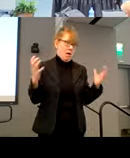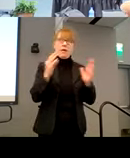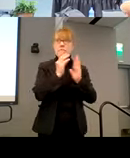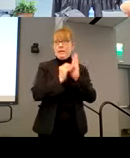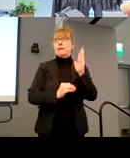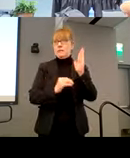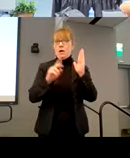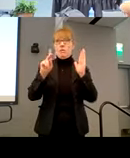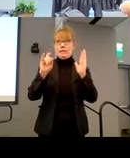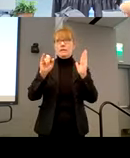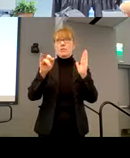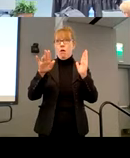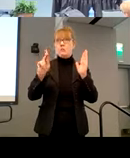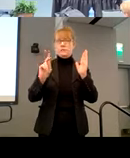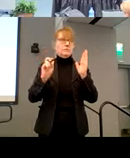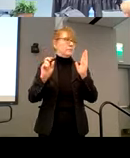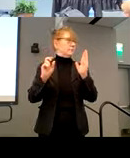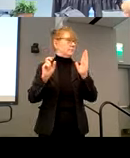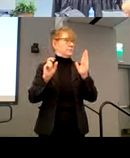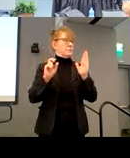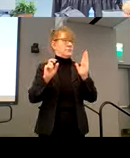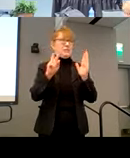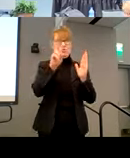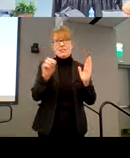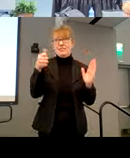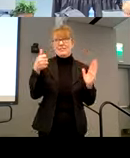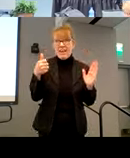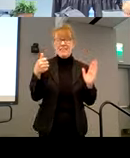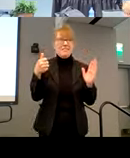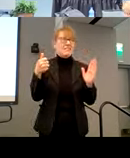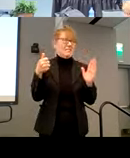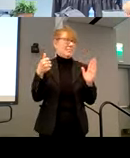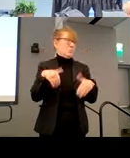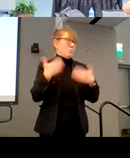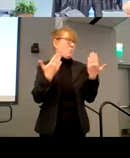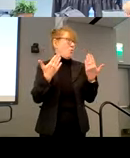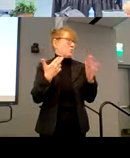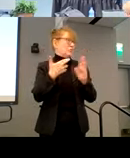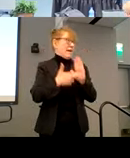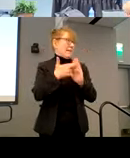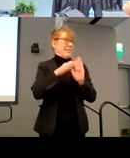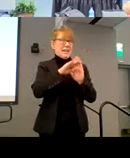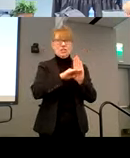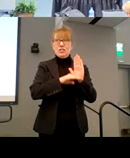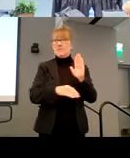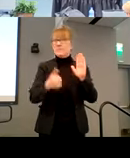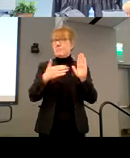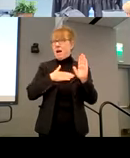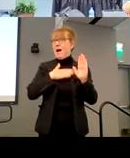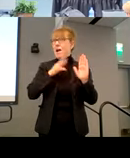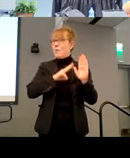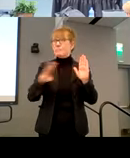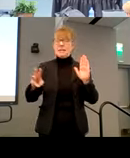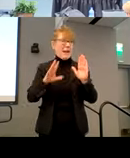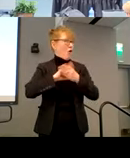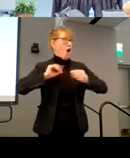law, you can find a legal one. In 2010, there was a proposed regulation and I have on my website, all the comments I